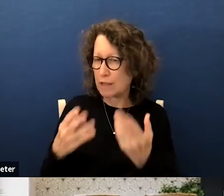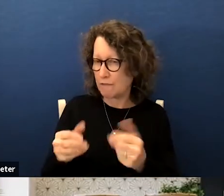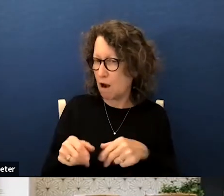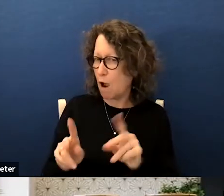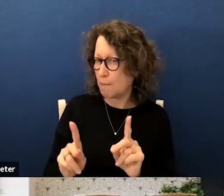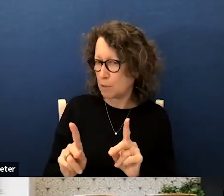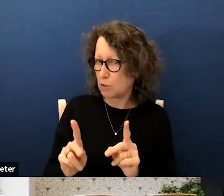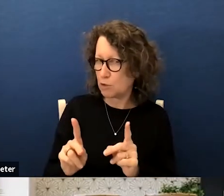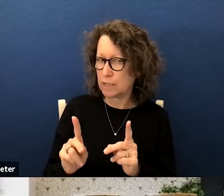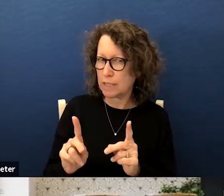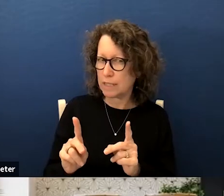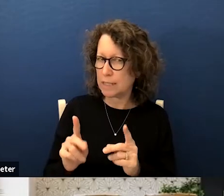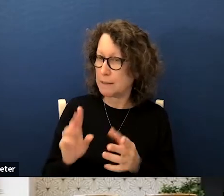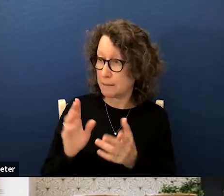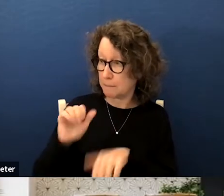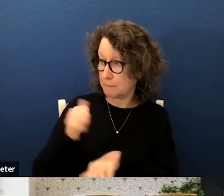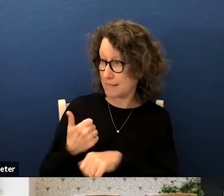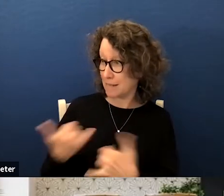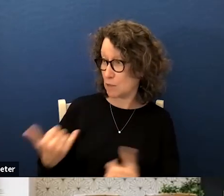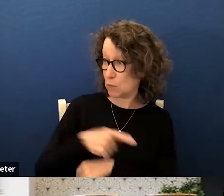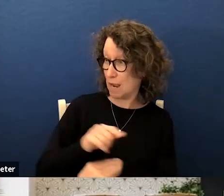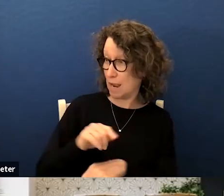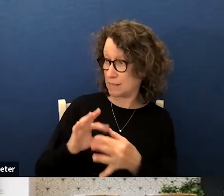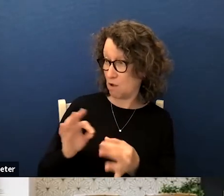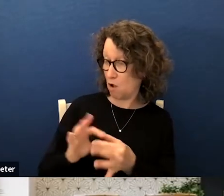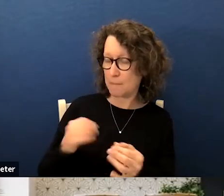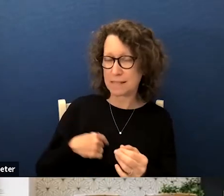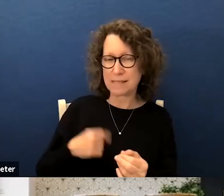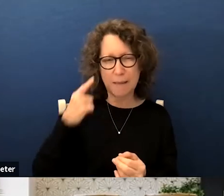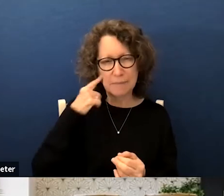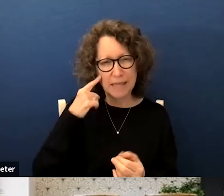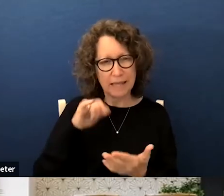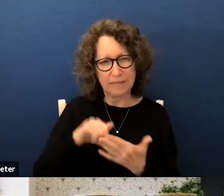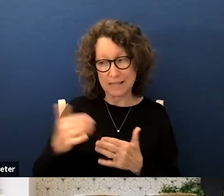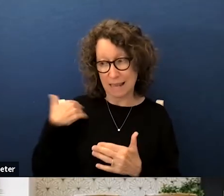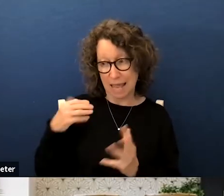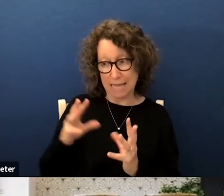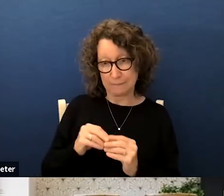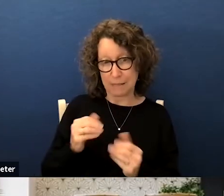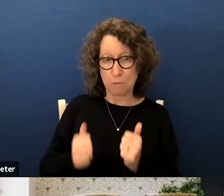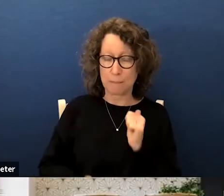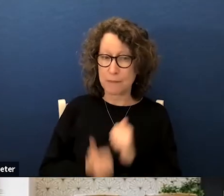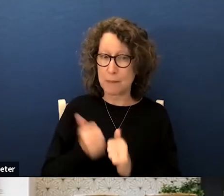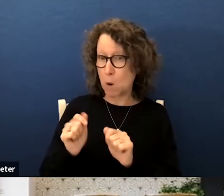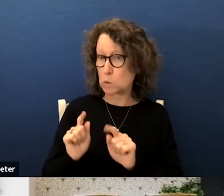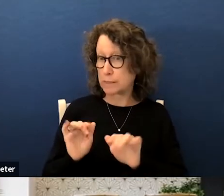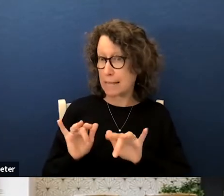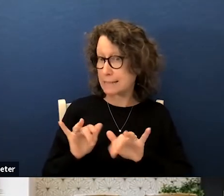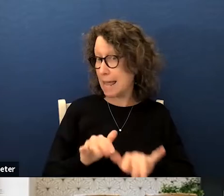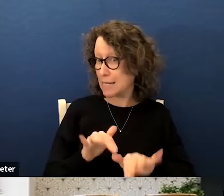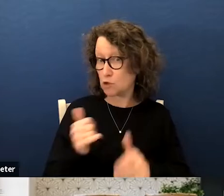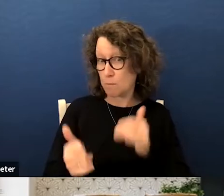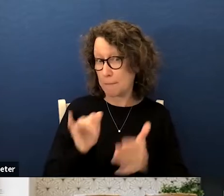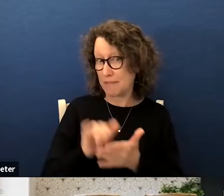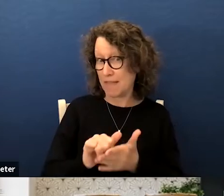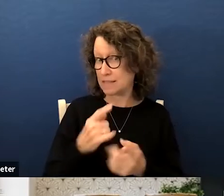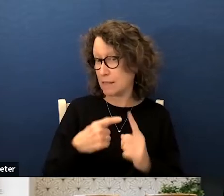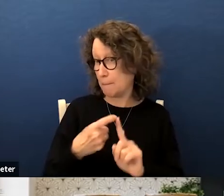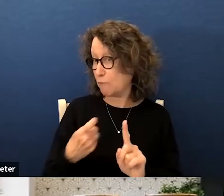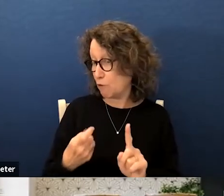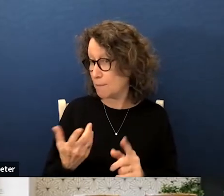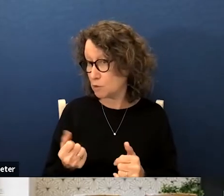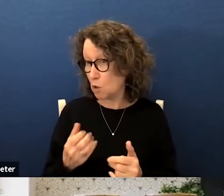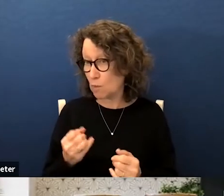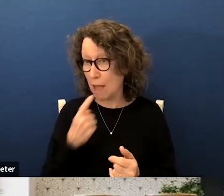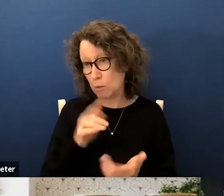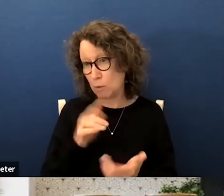uh just based on the comments tonight and i know that i i'm thinking this last meeting was probably the most attended so maybe that's where that that's coming in so